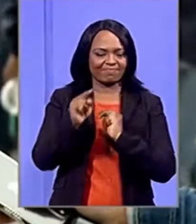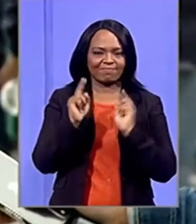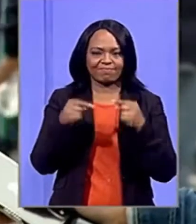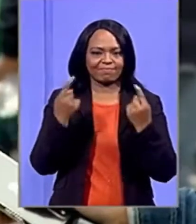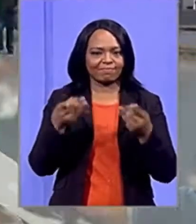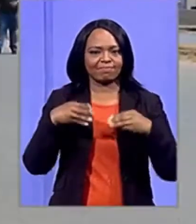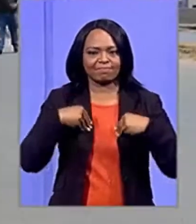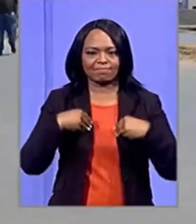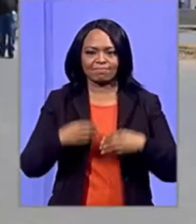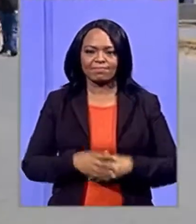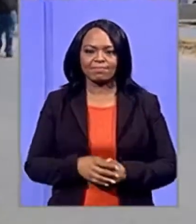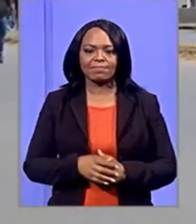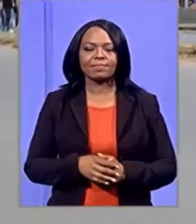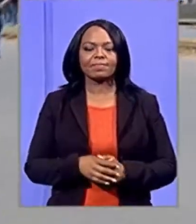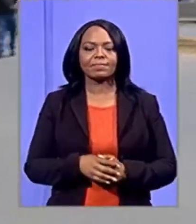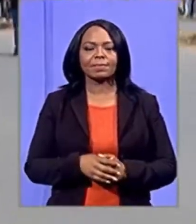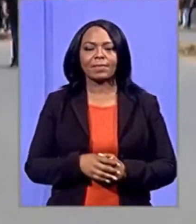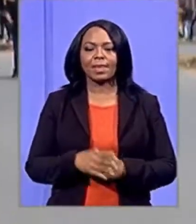good faith.